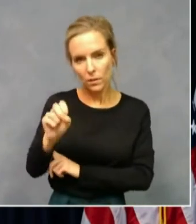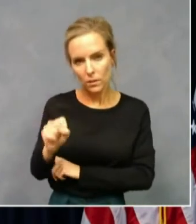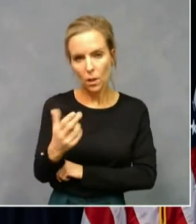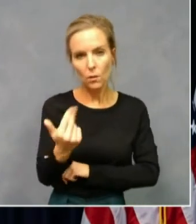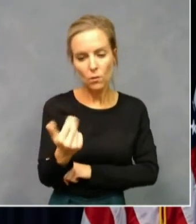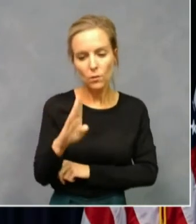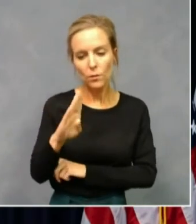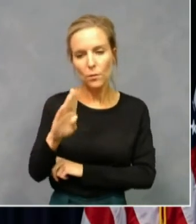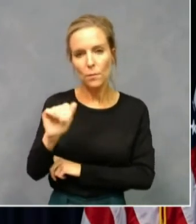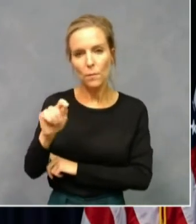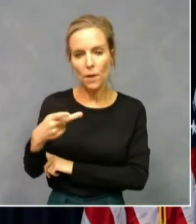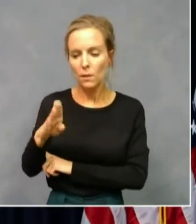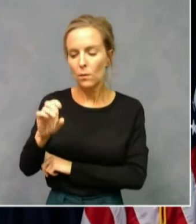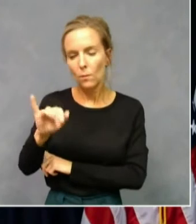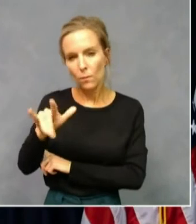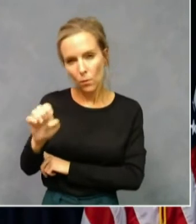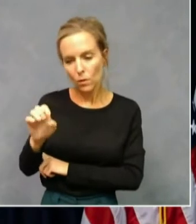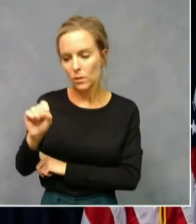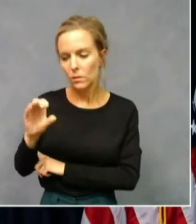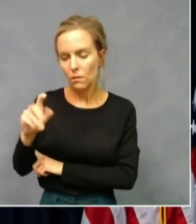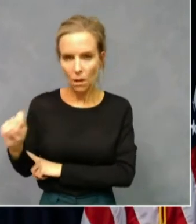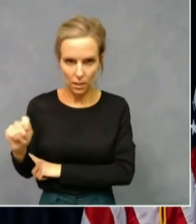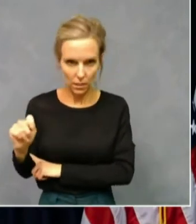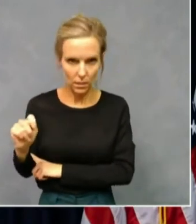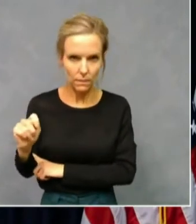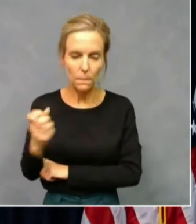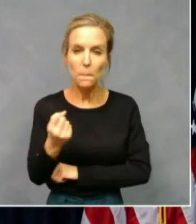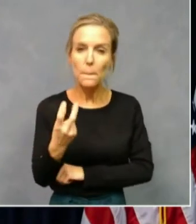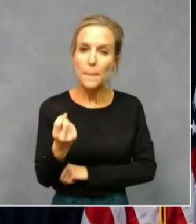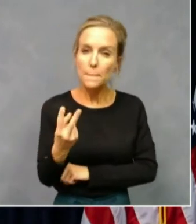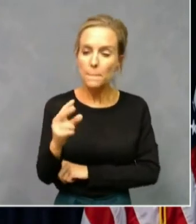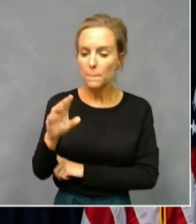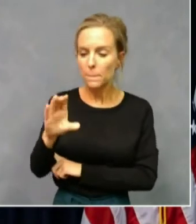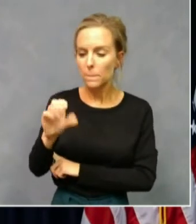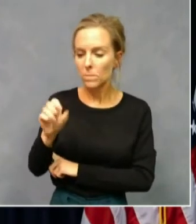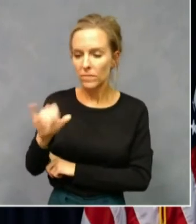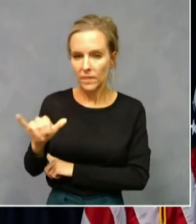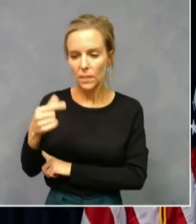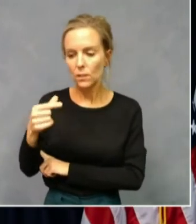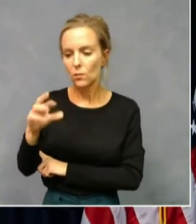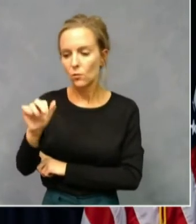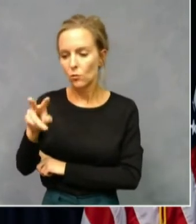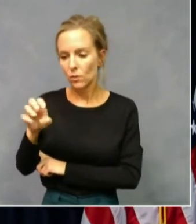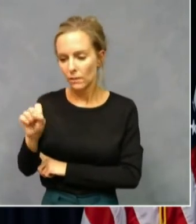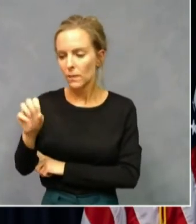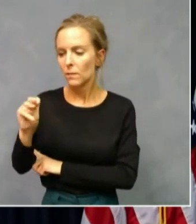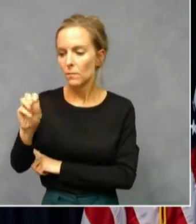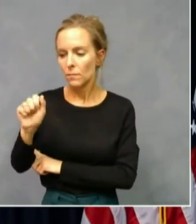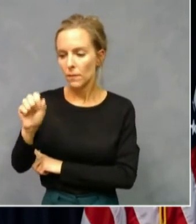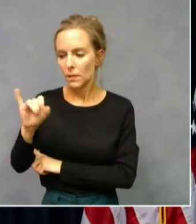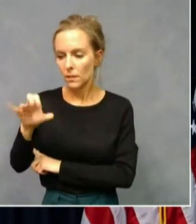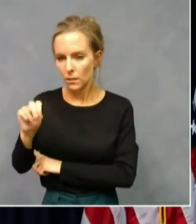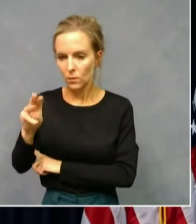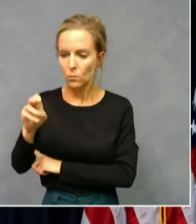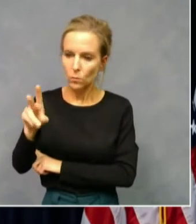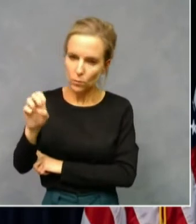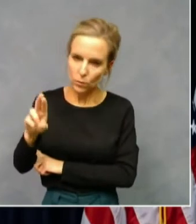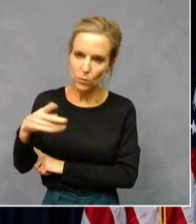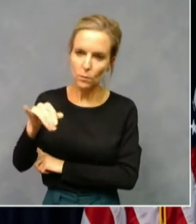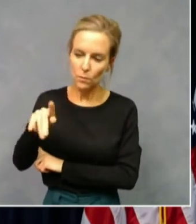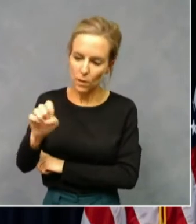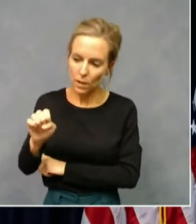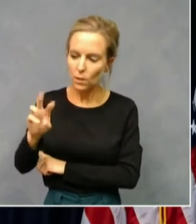Boyle, and Scott, 12 in Casey, Graves, Mason, Mercer, Pike, and Whitley,